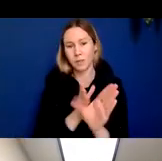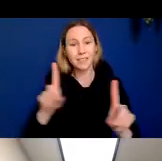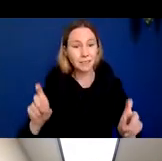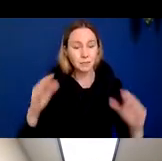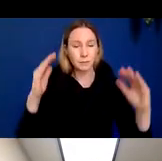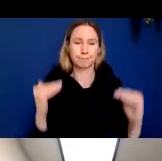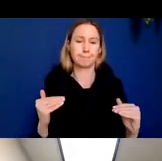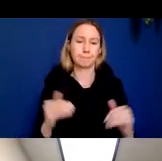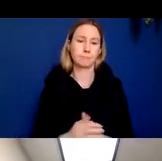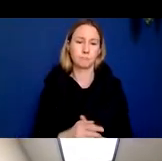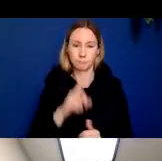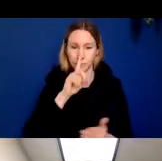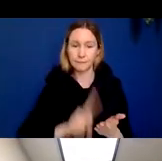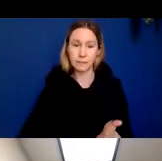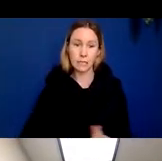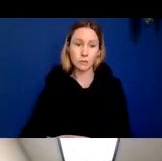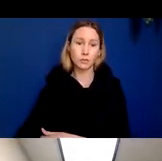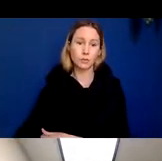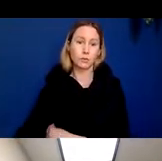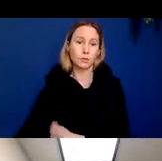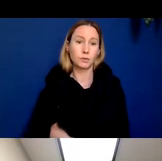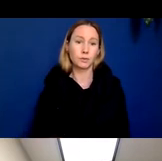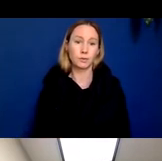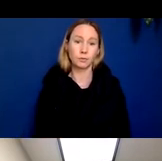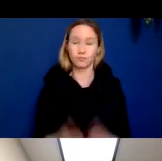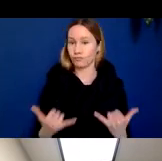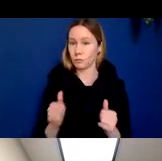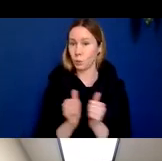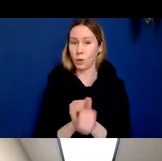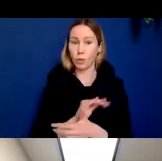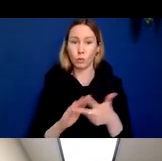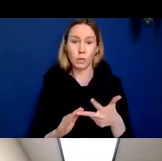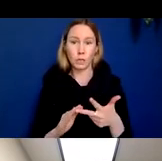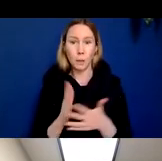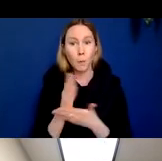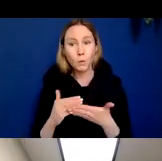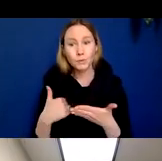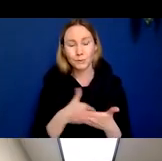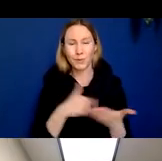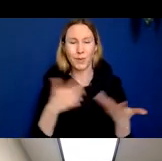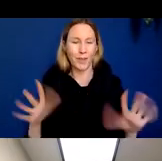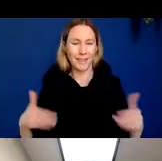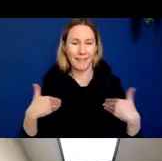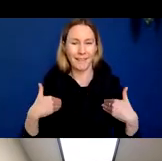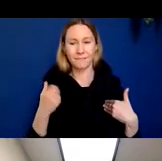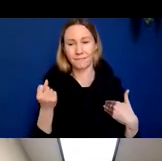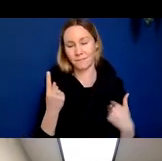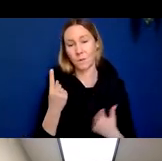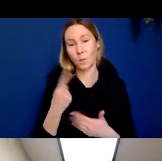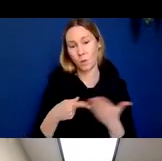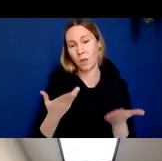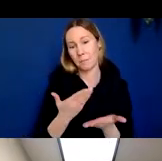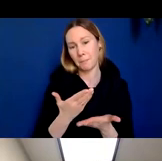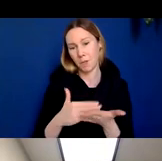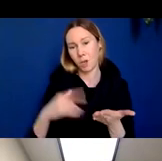we bring in investigations, at this point, with these three components, we already have a sense of what parts of the brain are